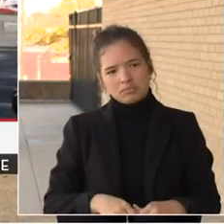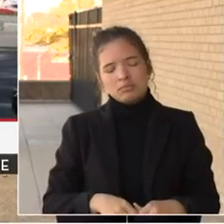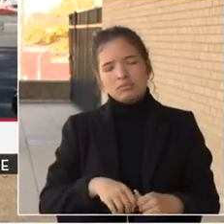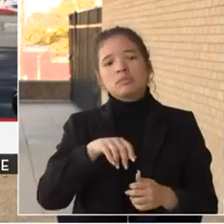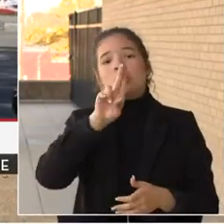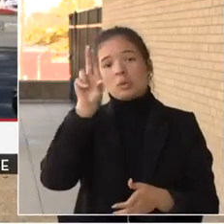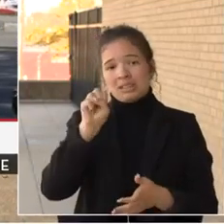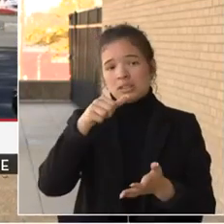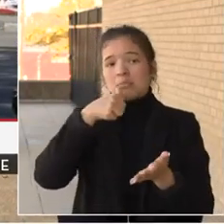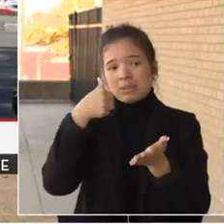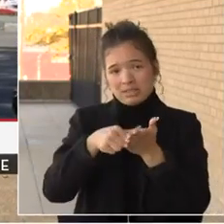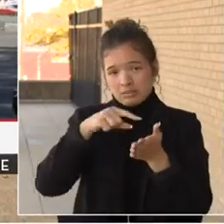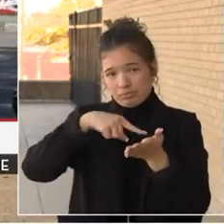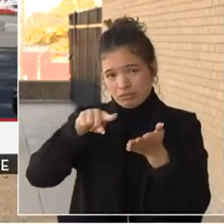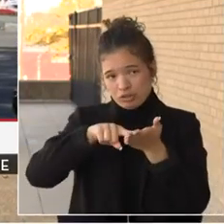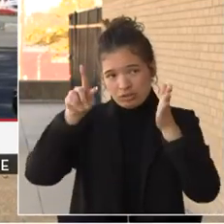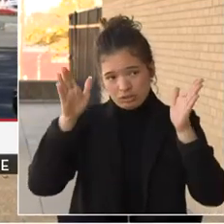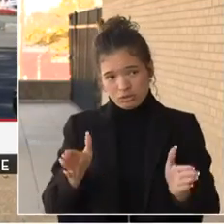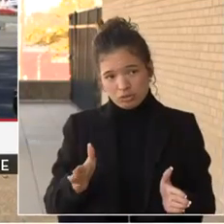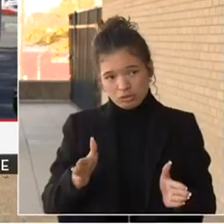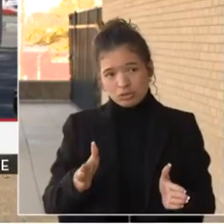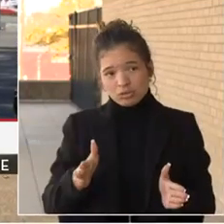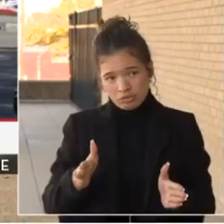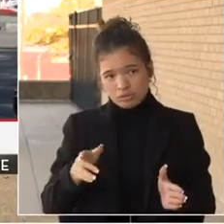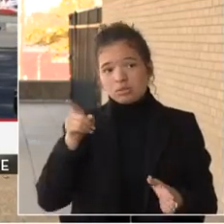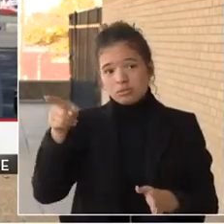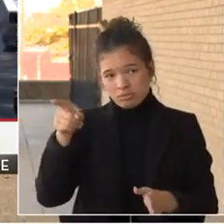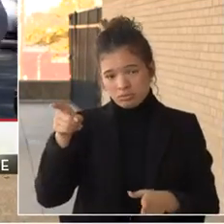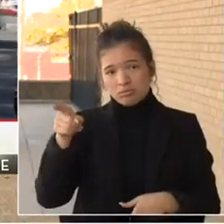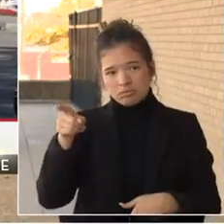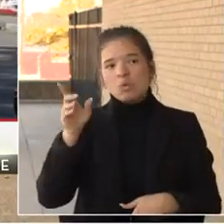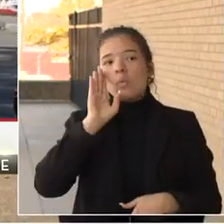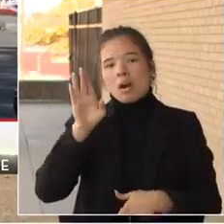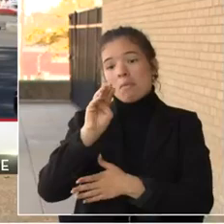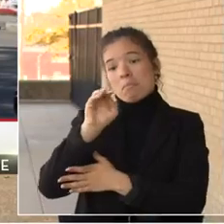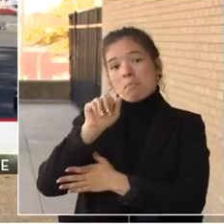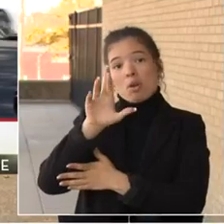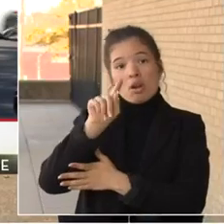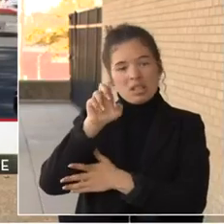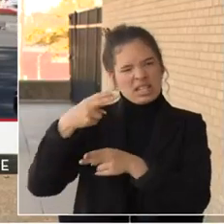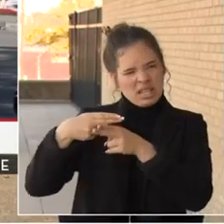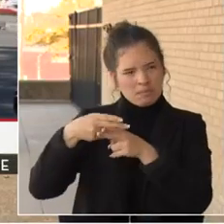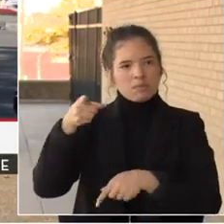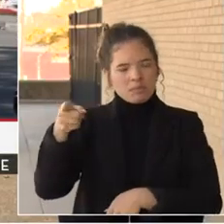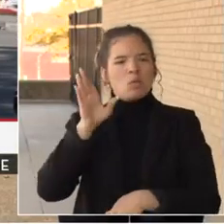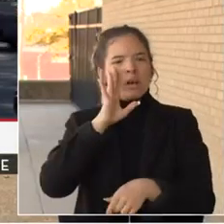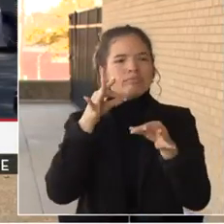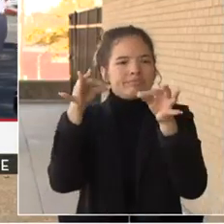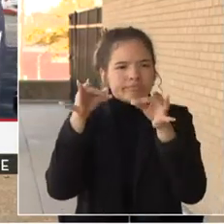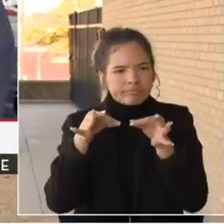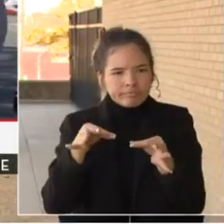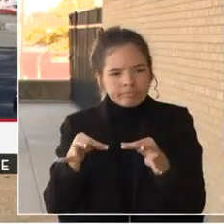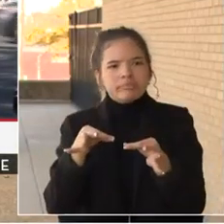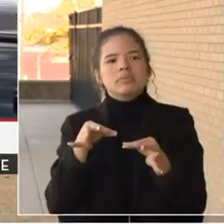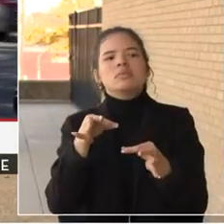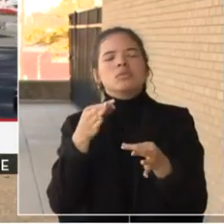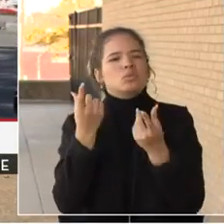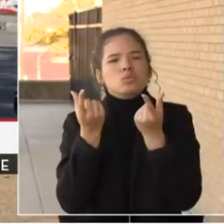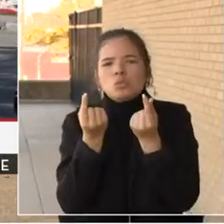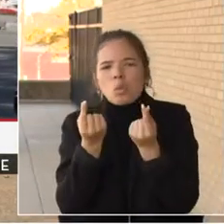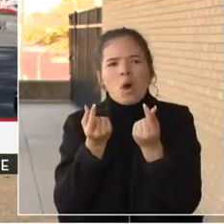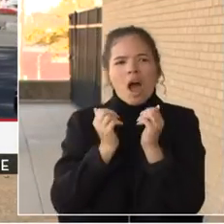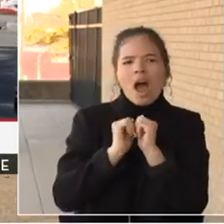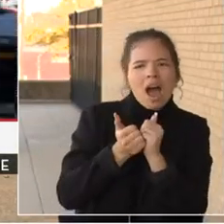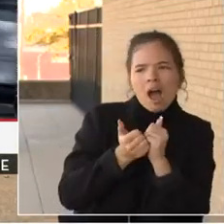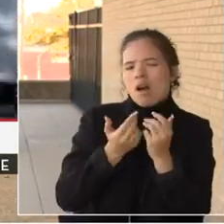Michael Martel about what the Postal Service sees and recommends. We also know